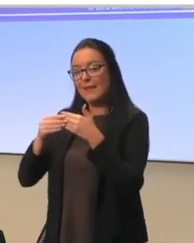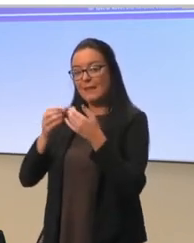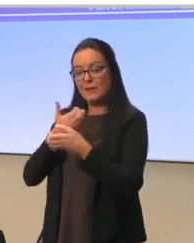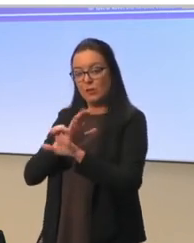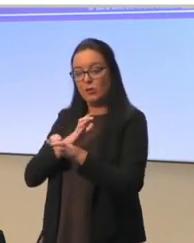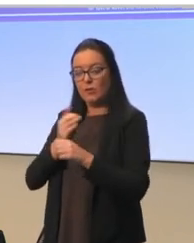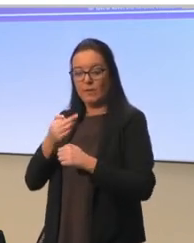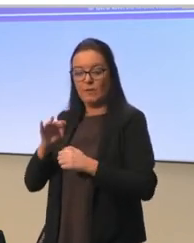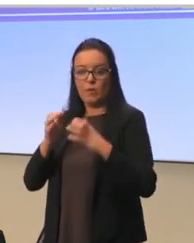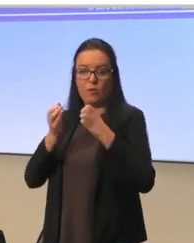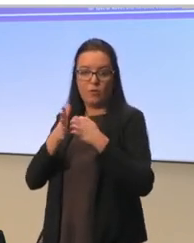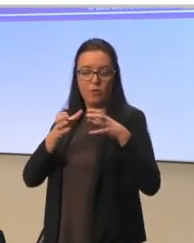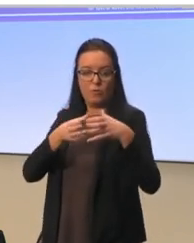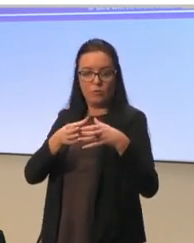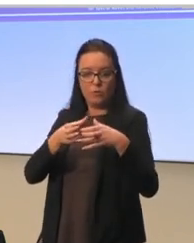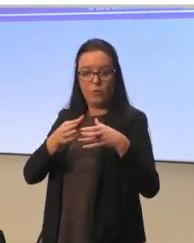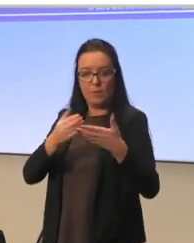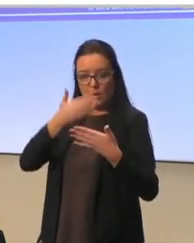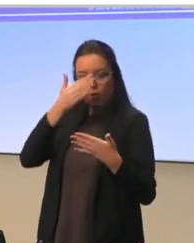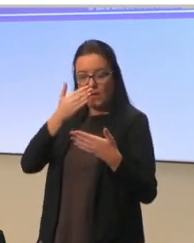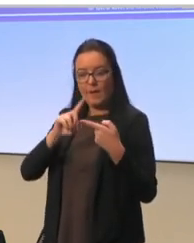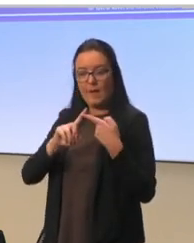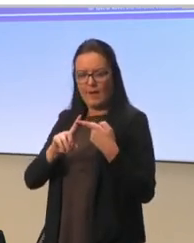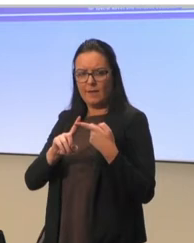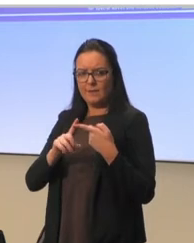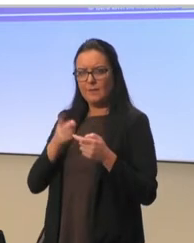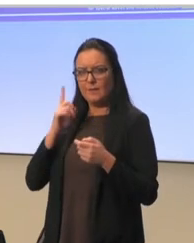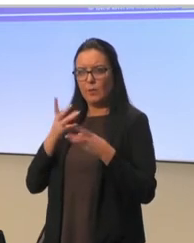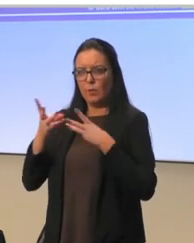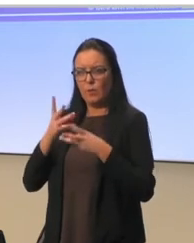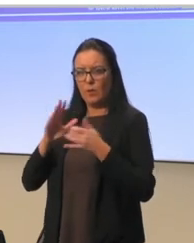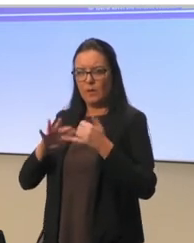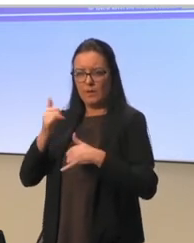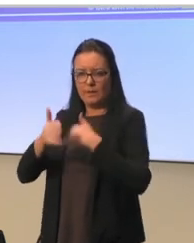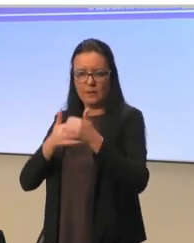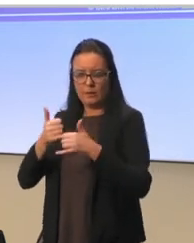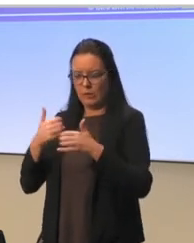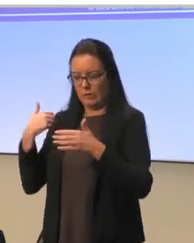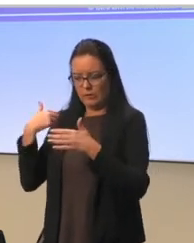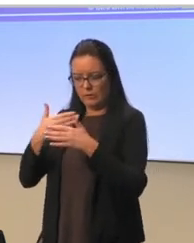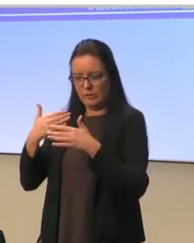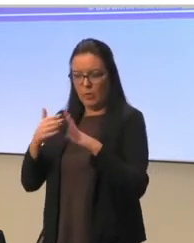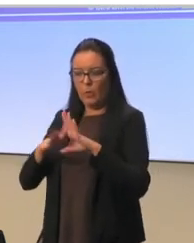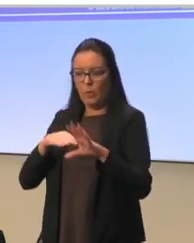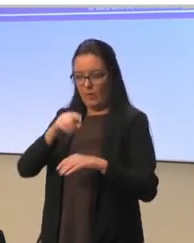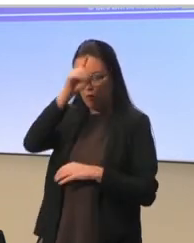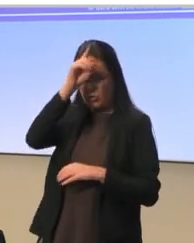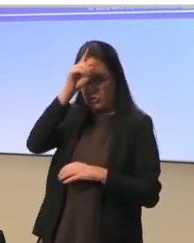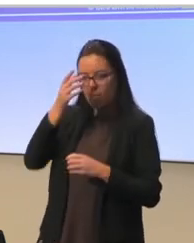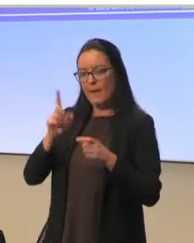of learning loss. And they worked on this topic, or worked on this topic in the last year, together with Germany and Bulgaria.